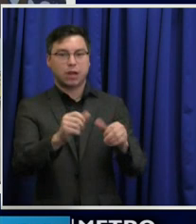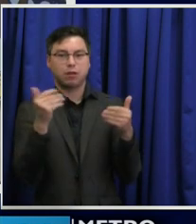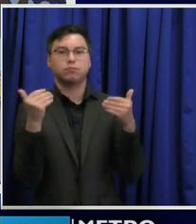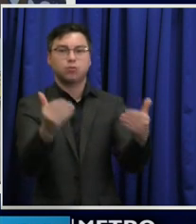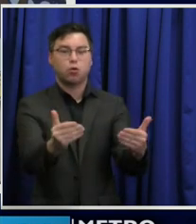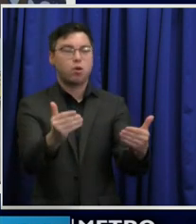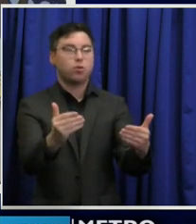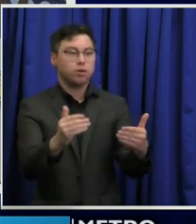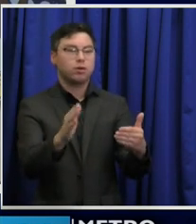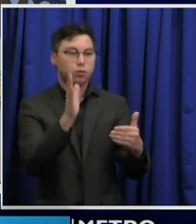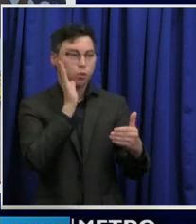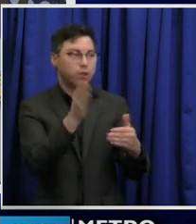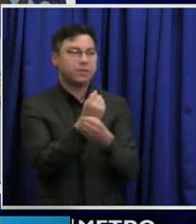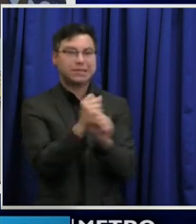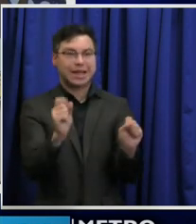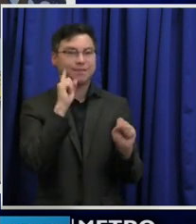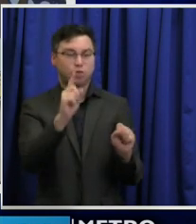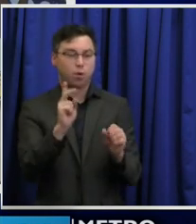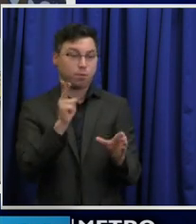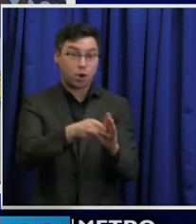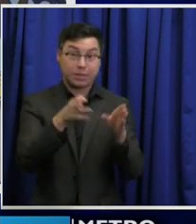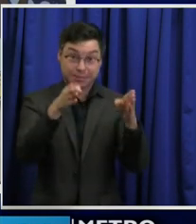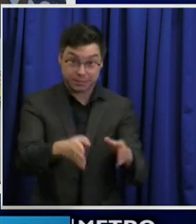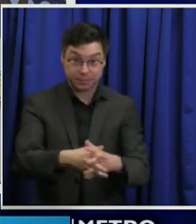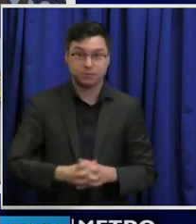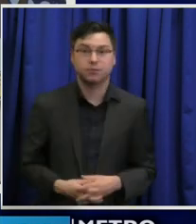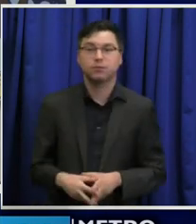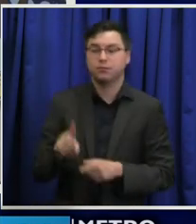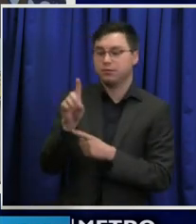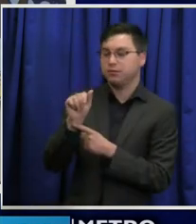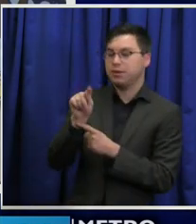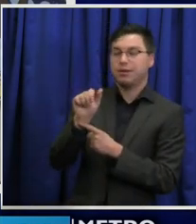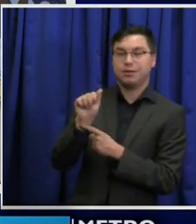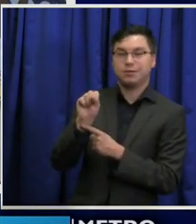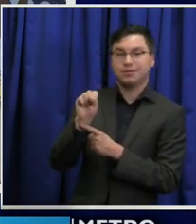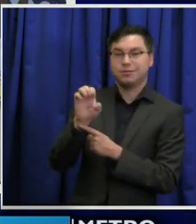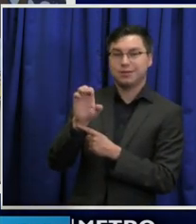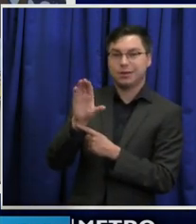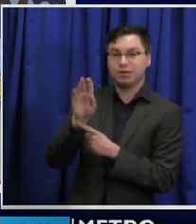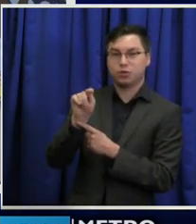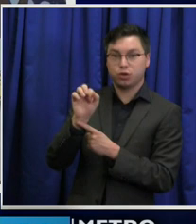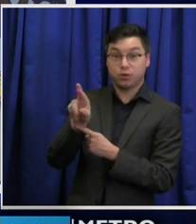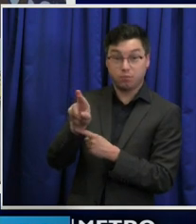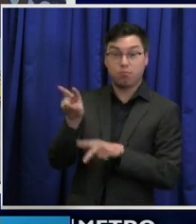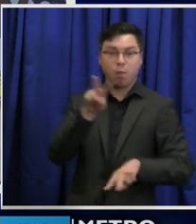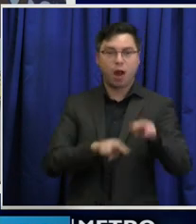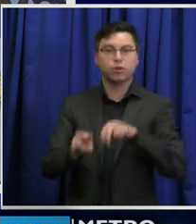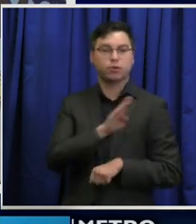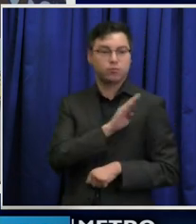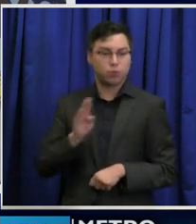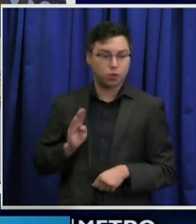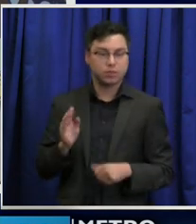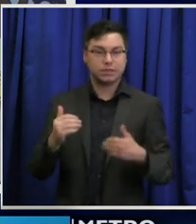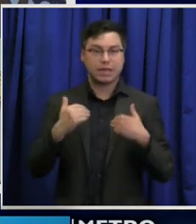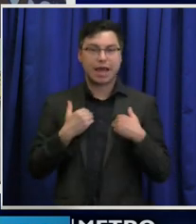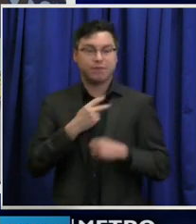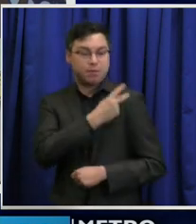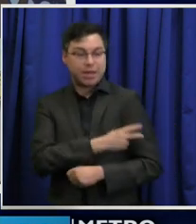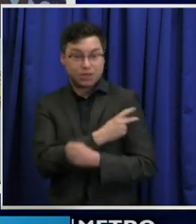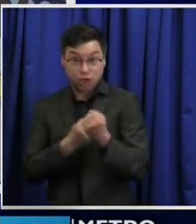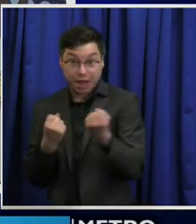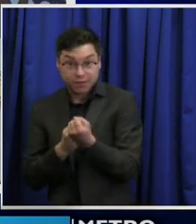of participants. Data safety monitoring boards consist of experts and patient advocates